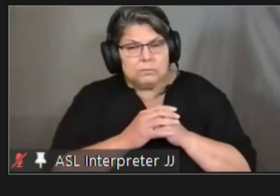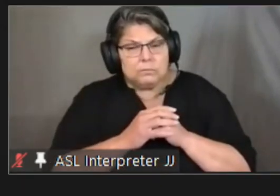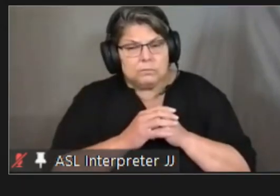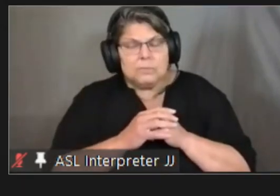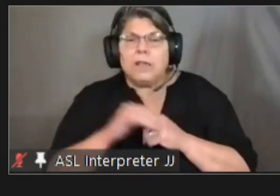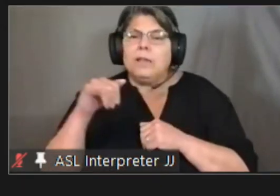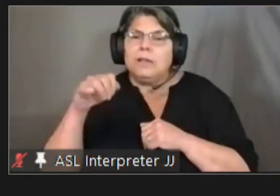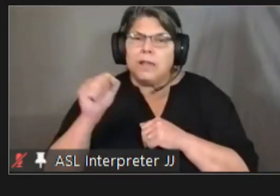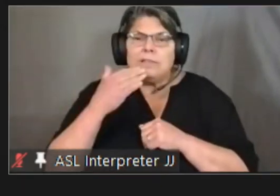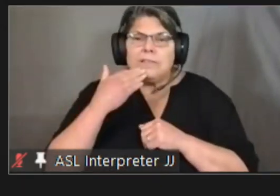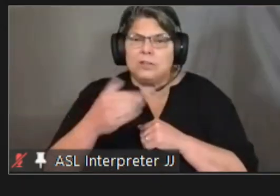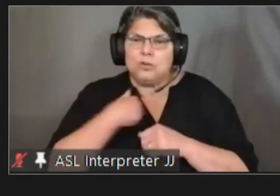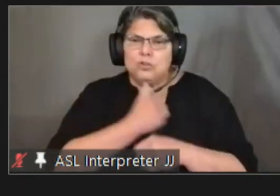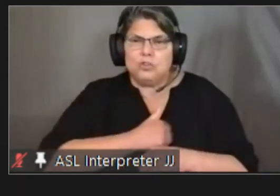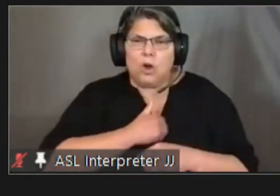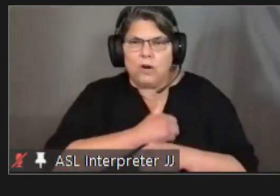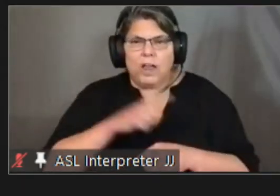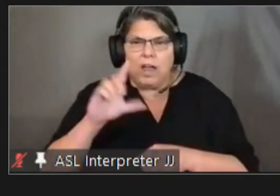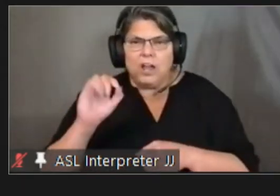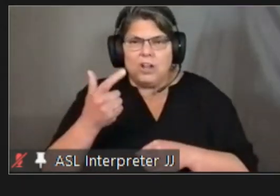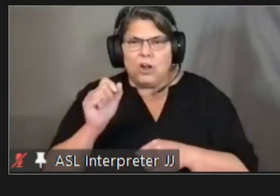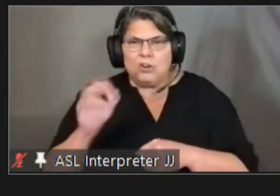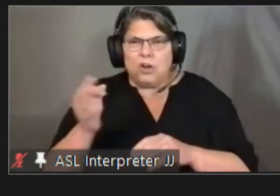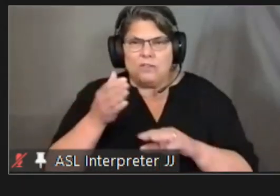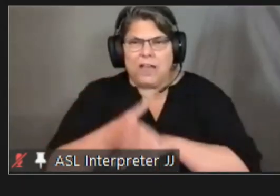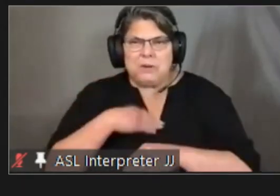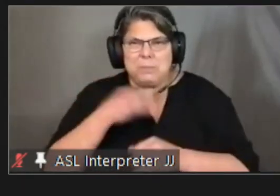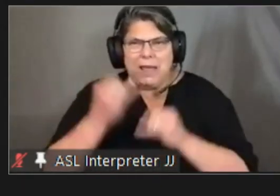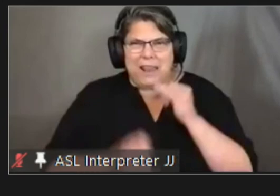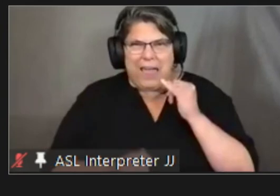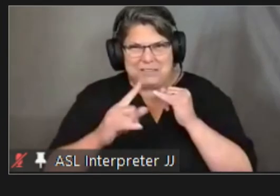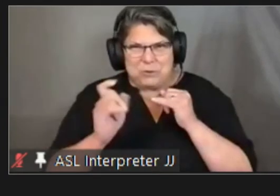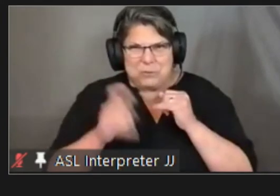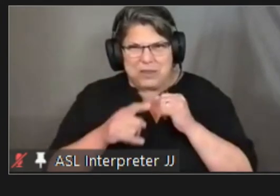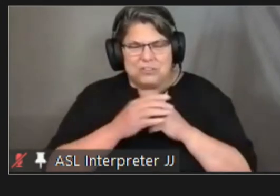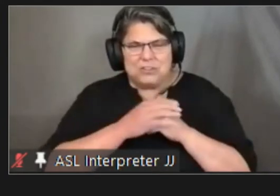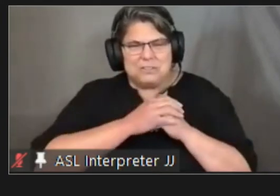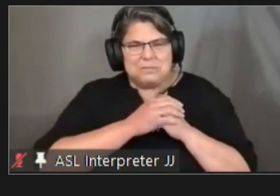yes thank you sorry about that i logged off after my last question um